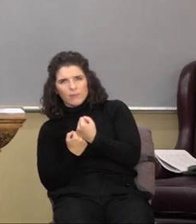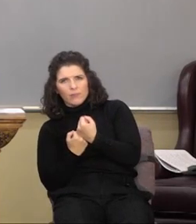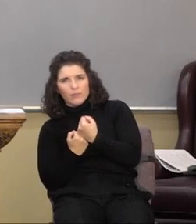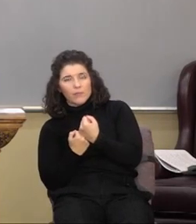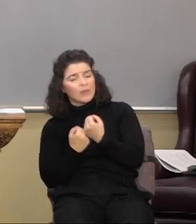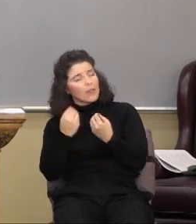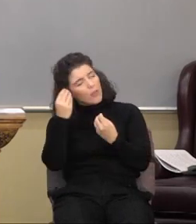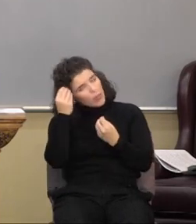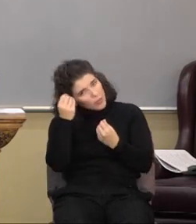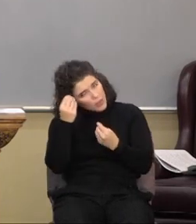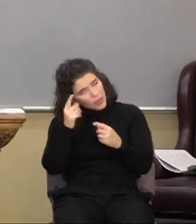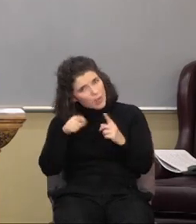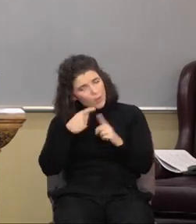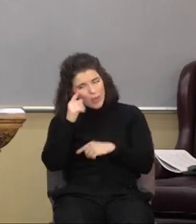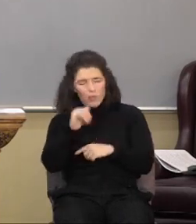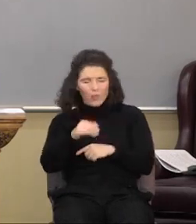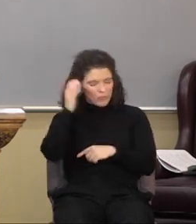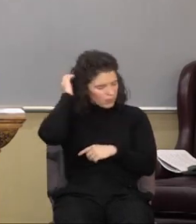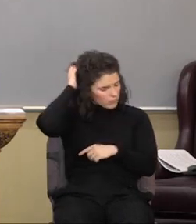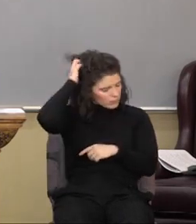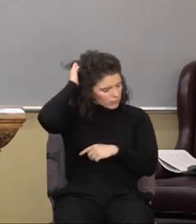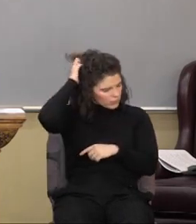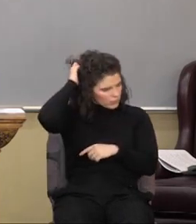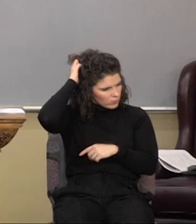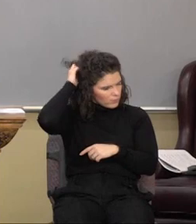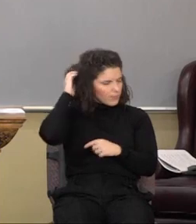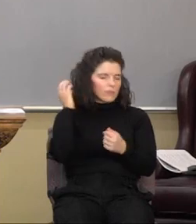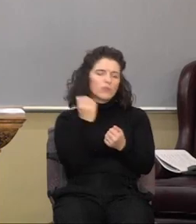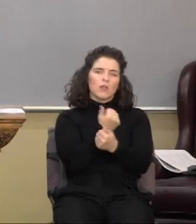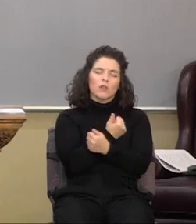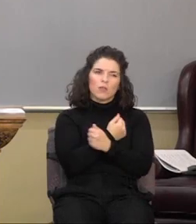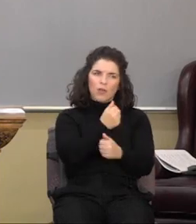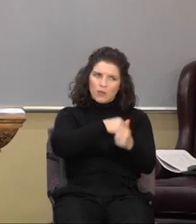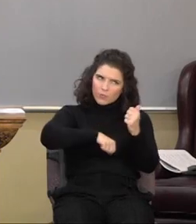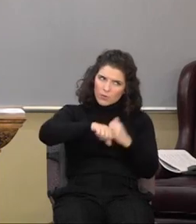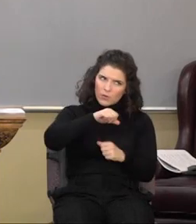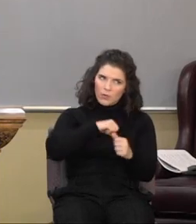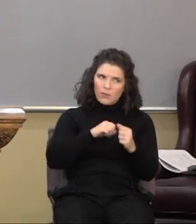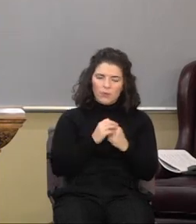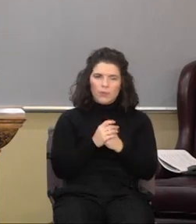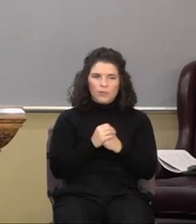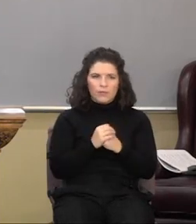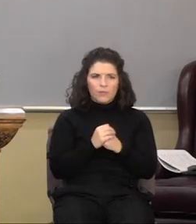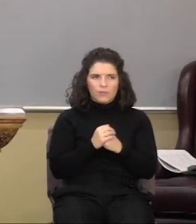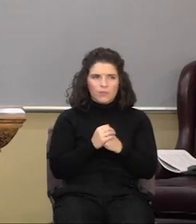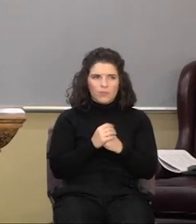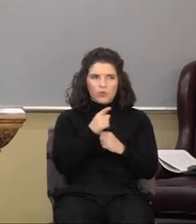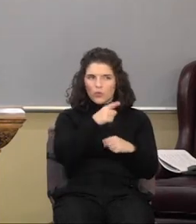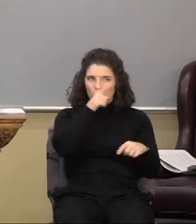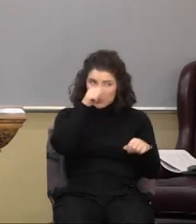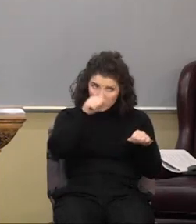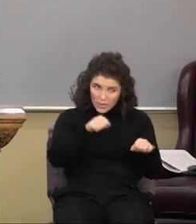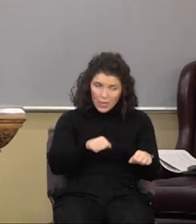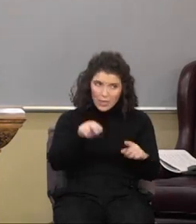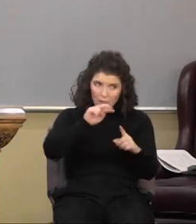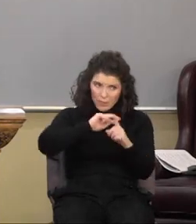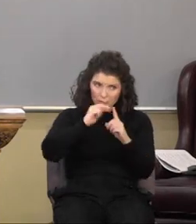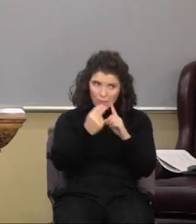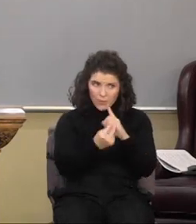Now, think about that. Love one another. You can view